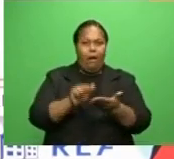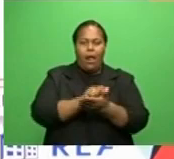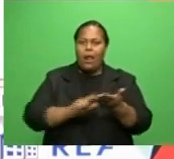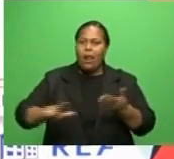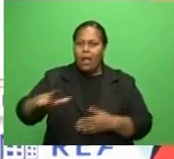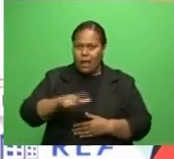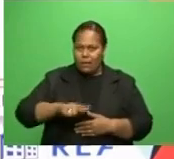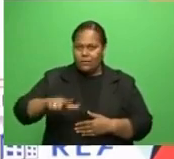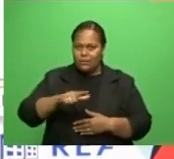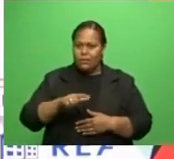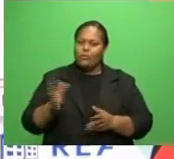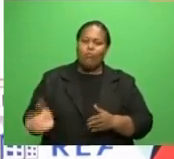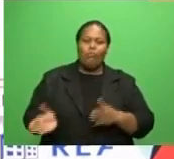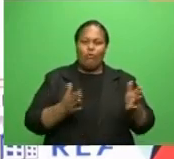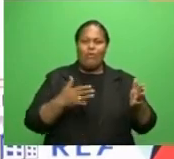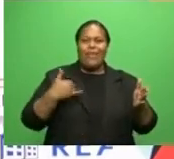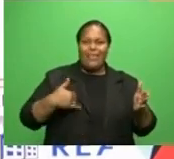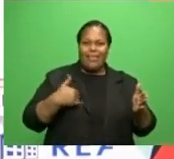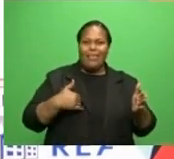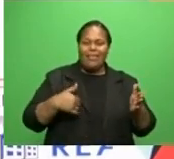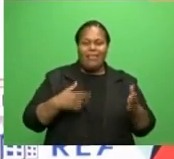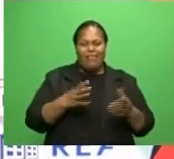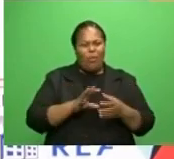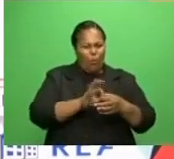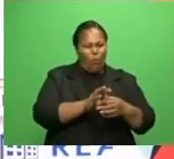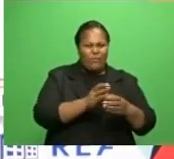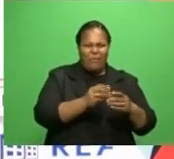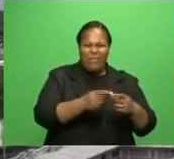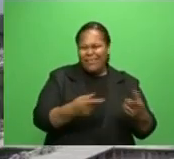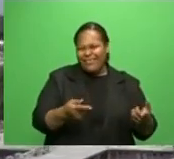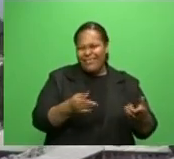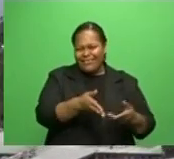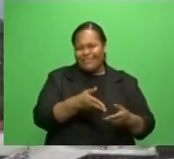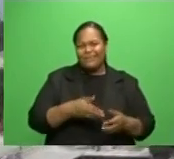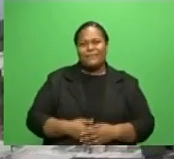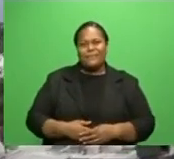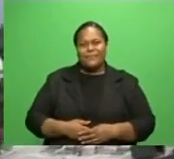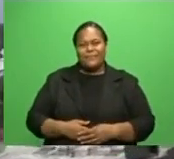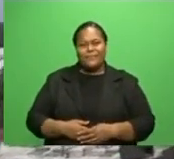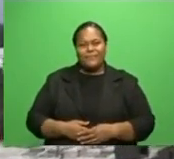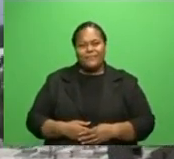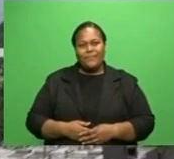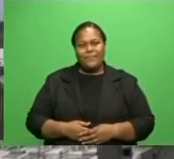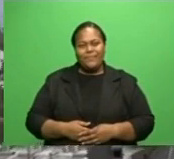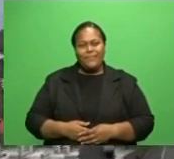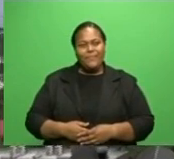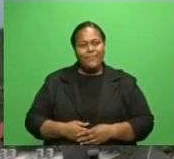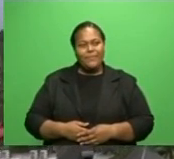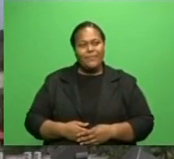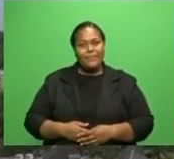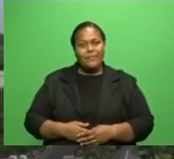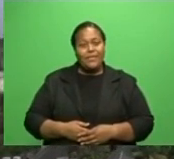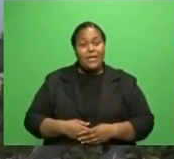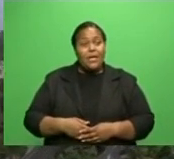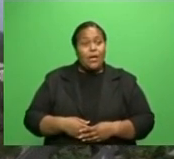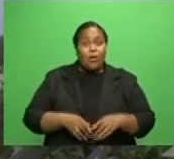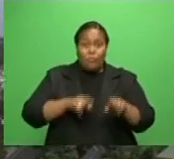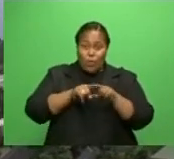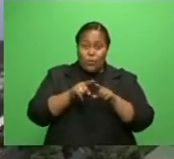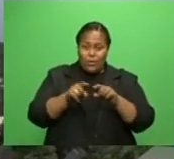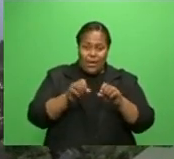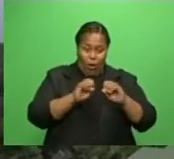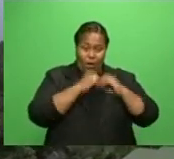there's always some new opportunities that may be coming out of here. Hemant Kumar says the real estate market's growth is slow.